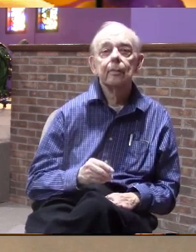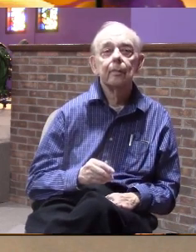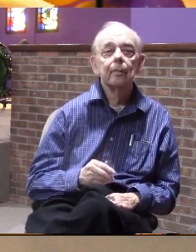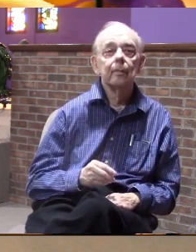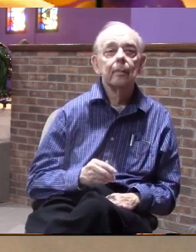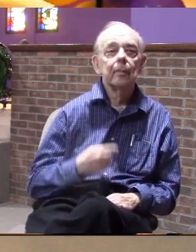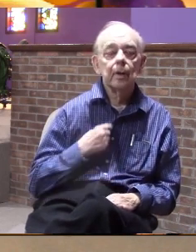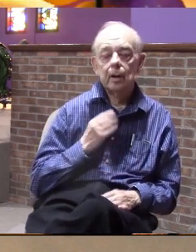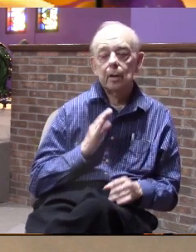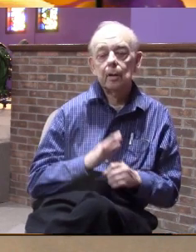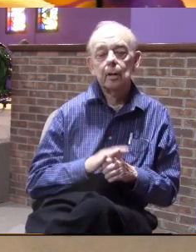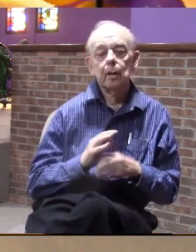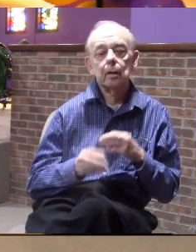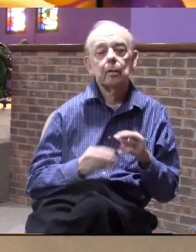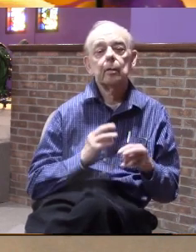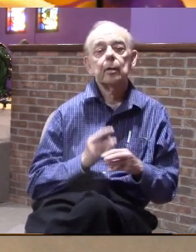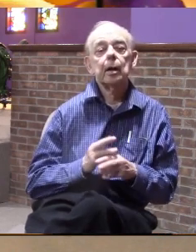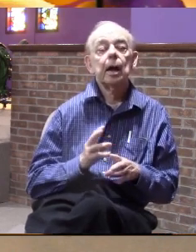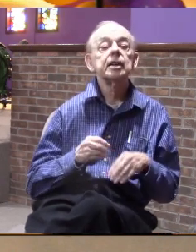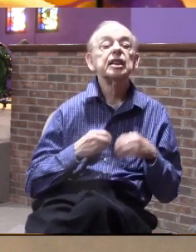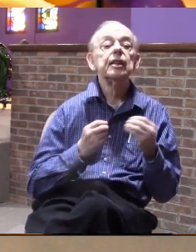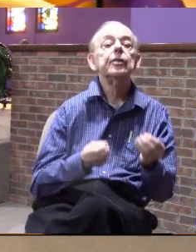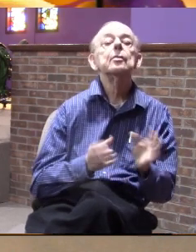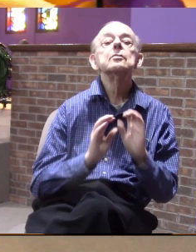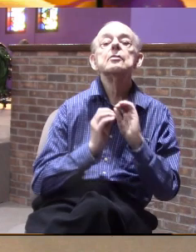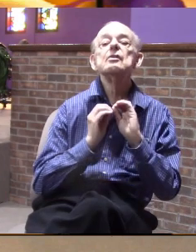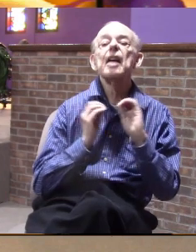I can promise you the world and give you nothing